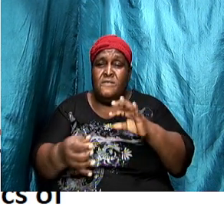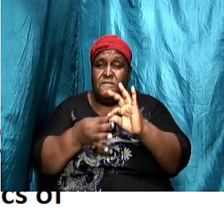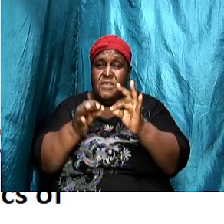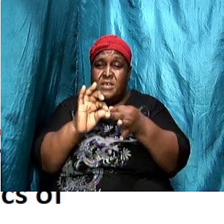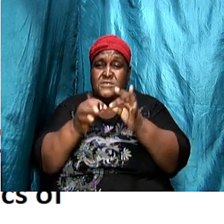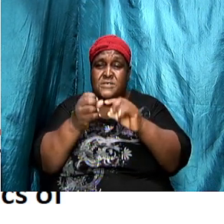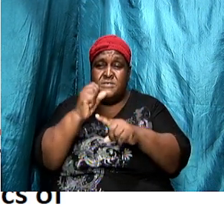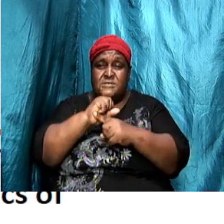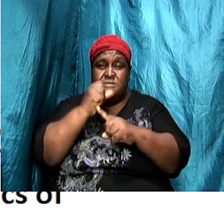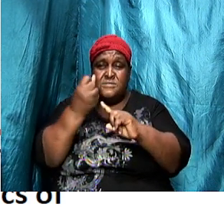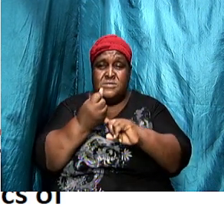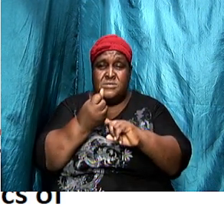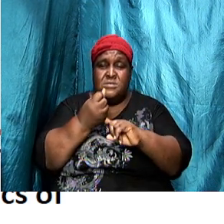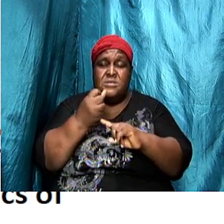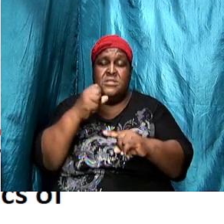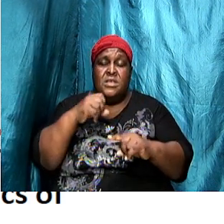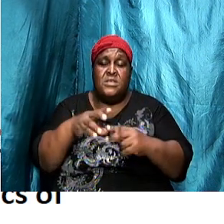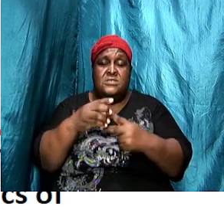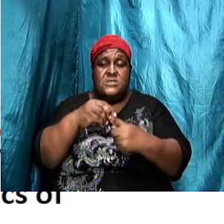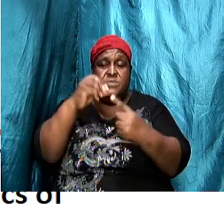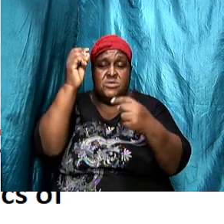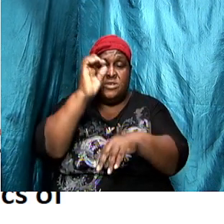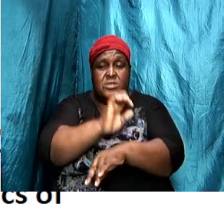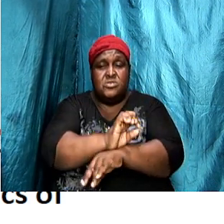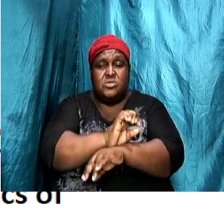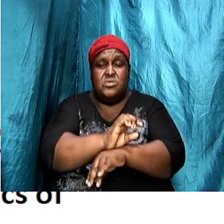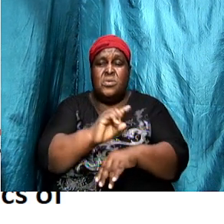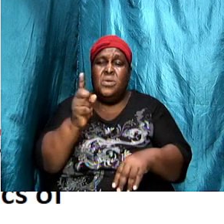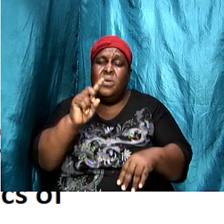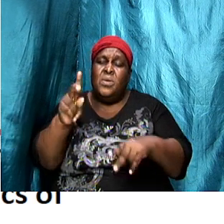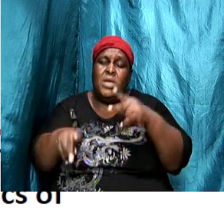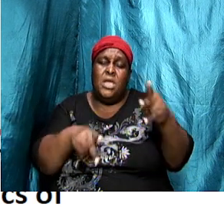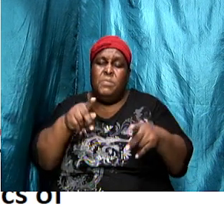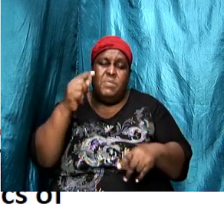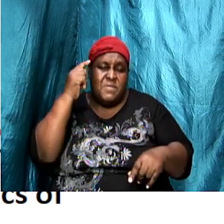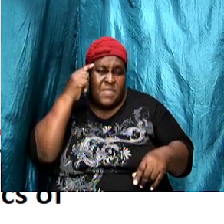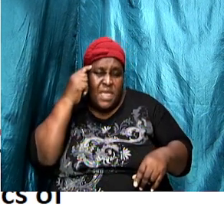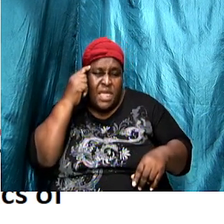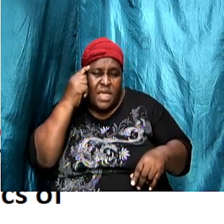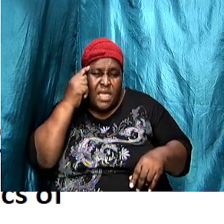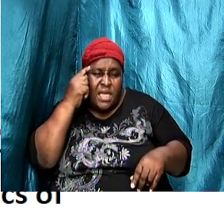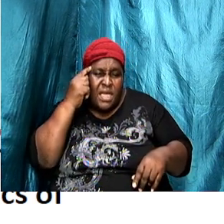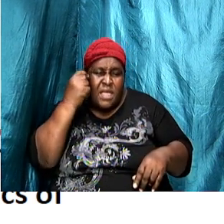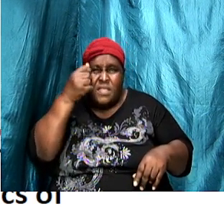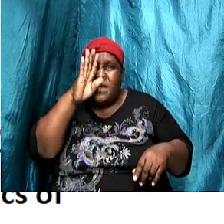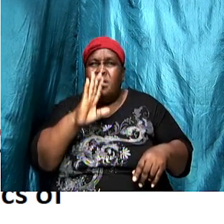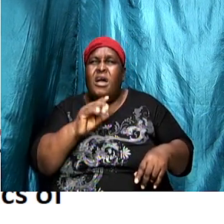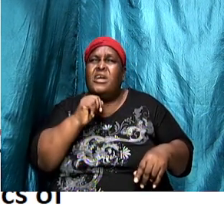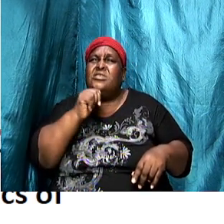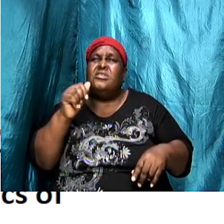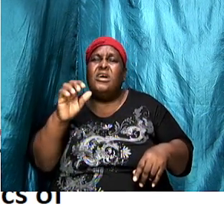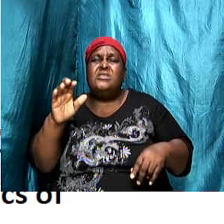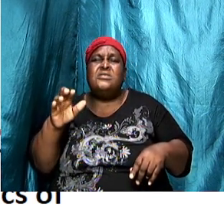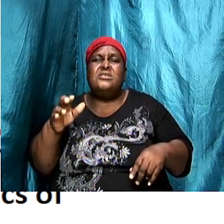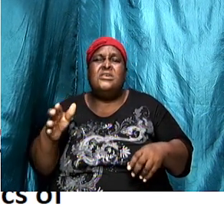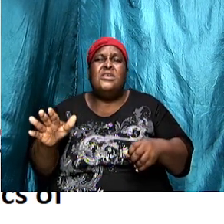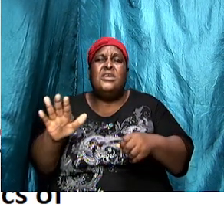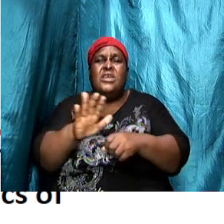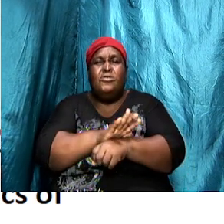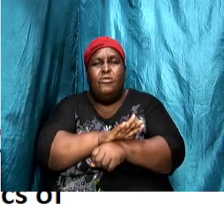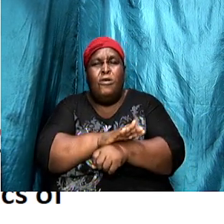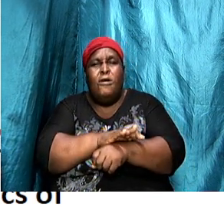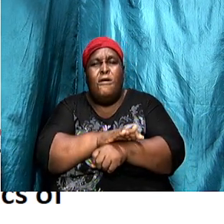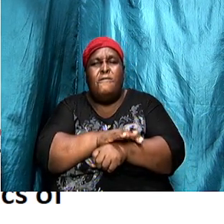in that particular church where people are thinking that he is not sufficient to address a particular